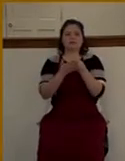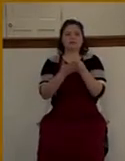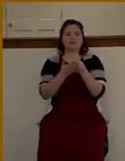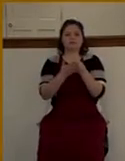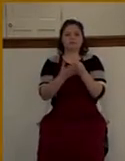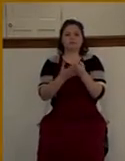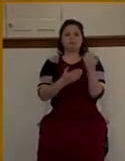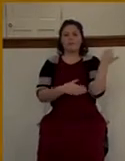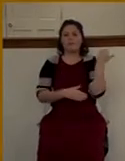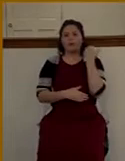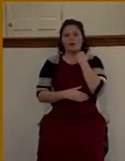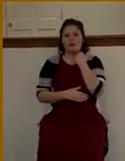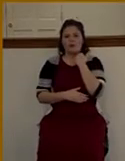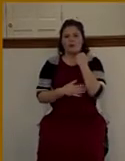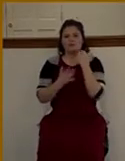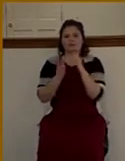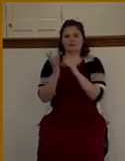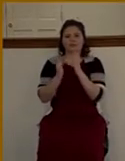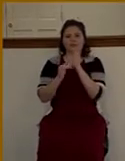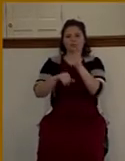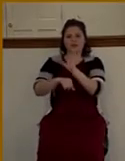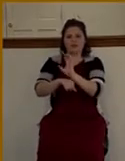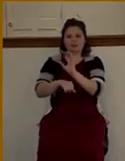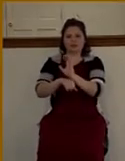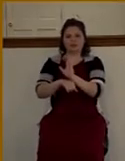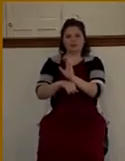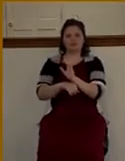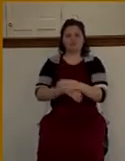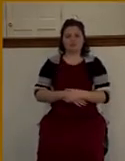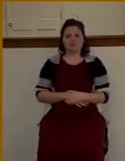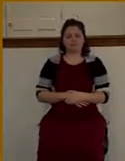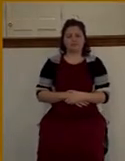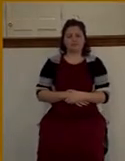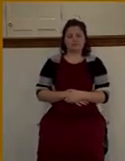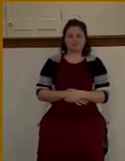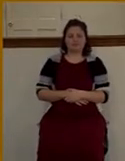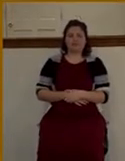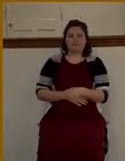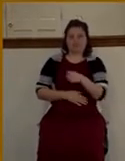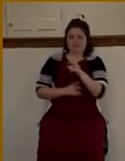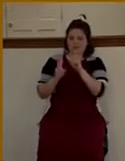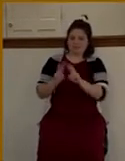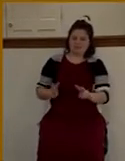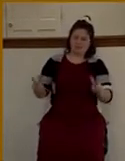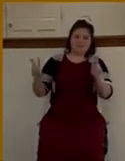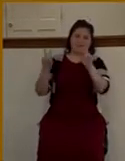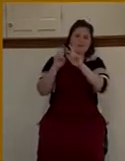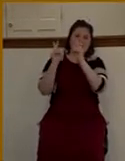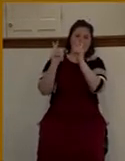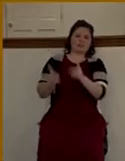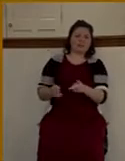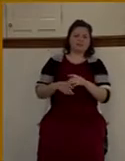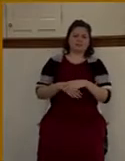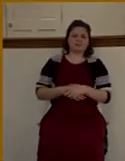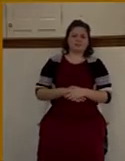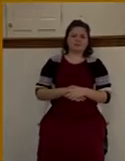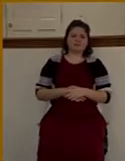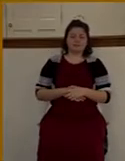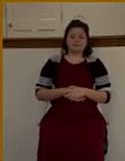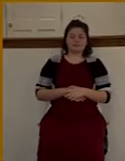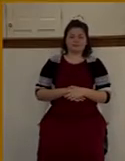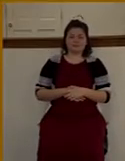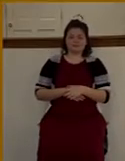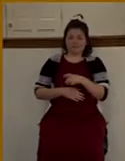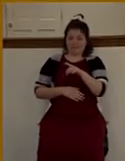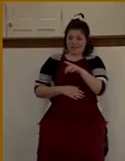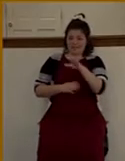be for the kingdom of God. He was a key person. And not only that, he came from kind of